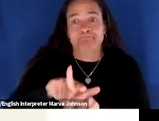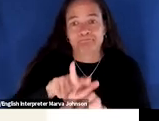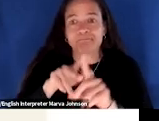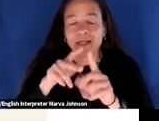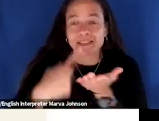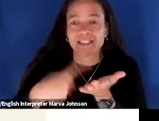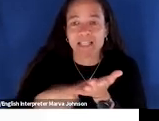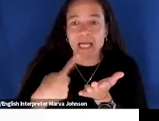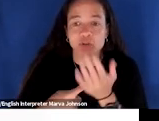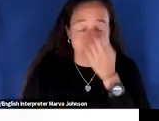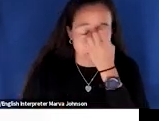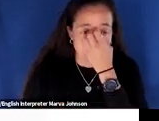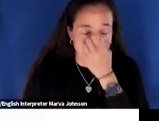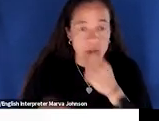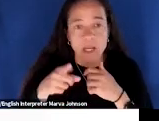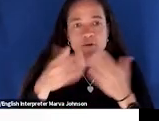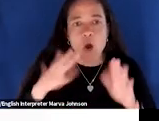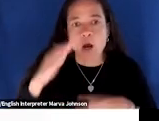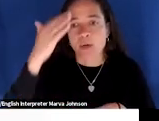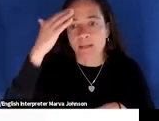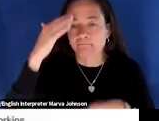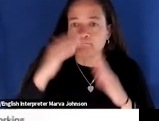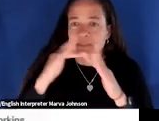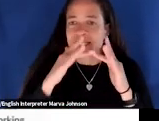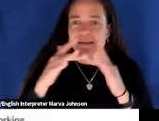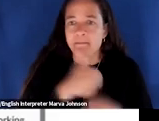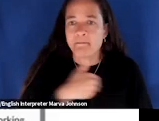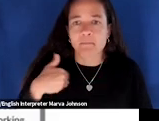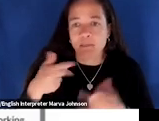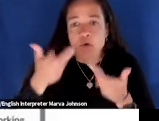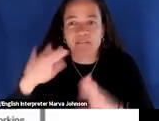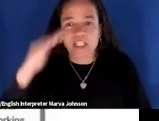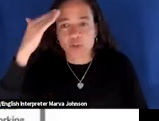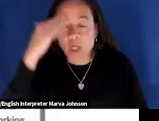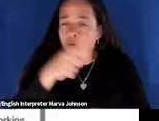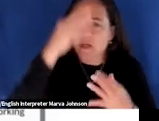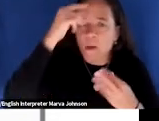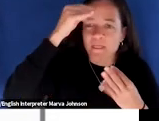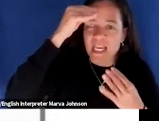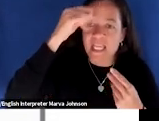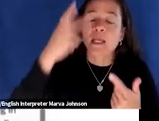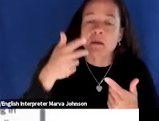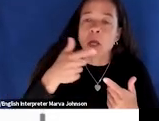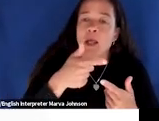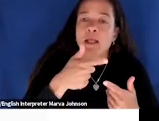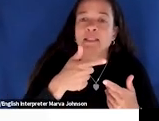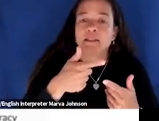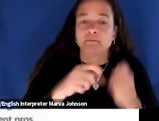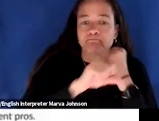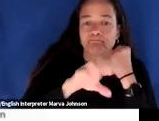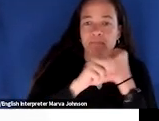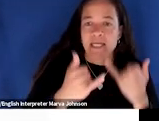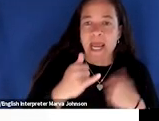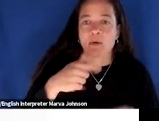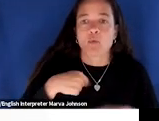chances are you know this if you're thinking about membership this might be the thing that that prompts you to do it we launched a slack for network members back in